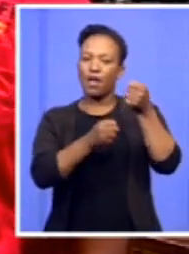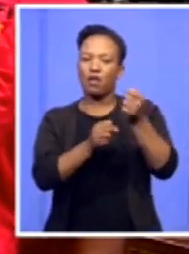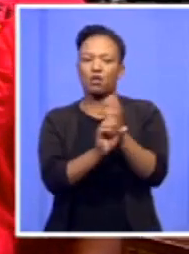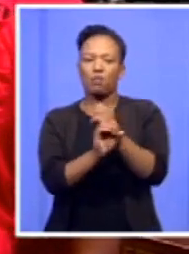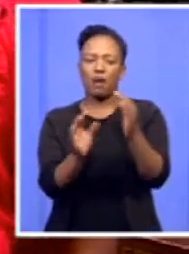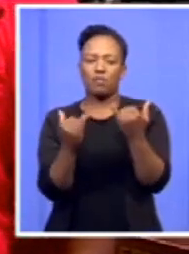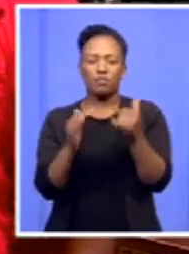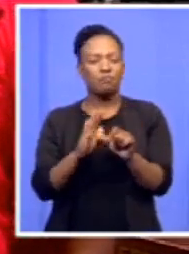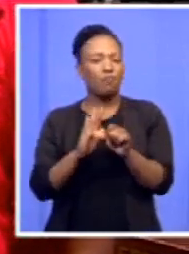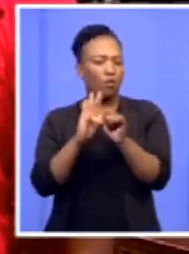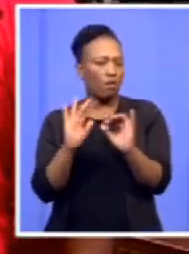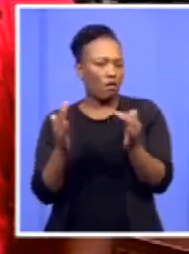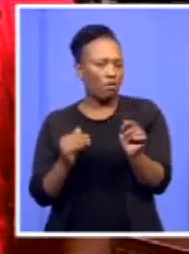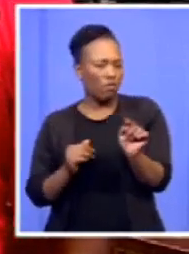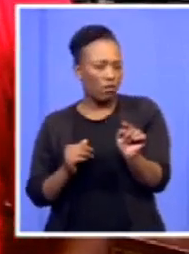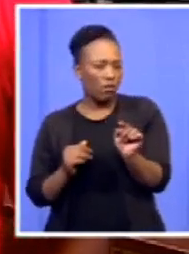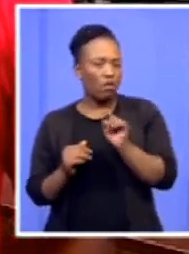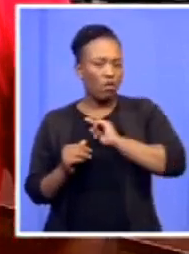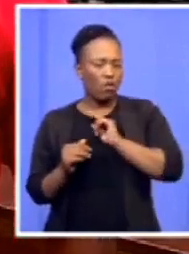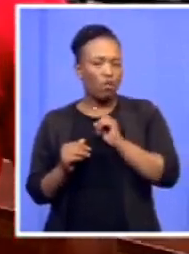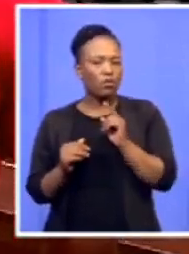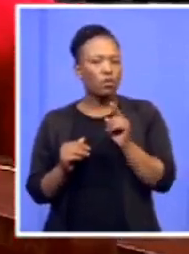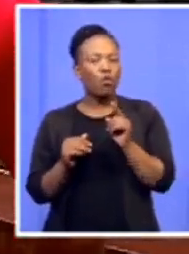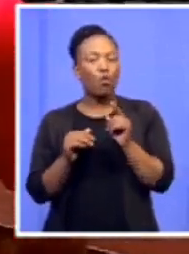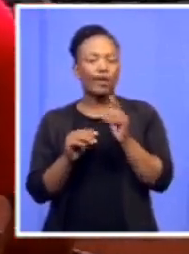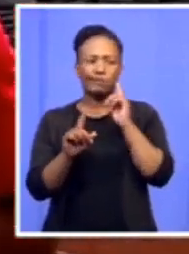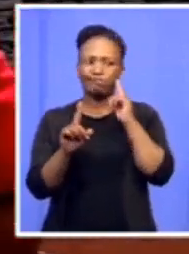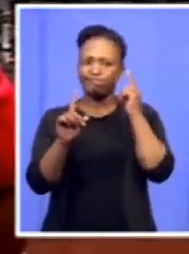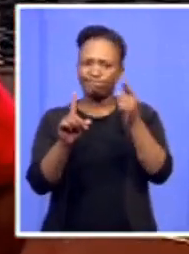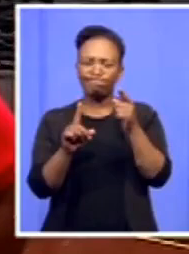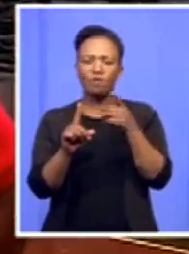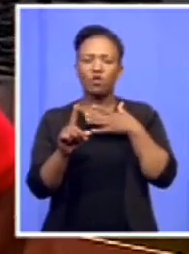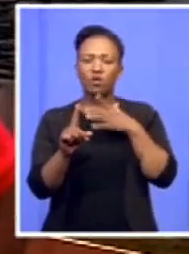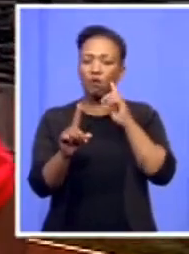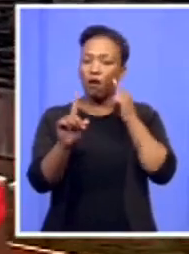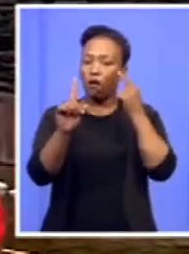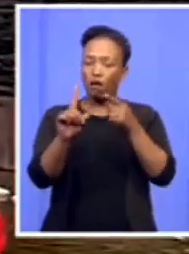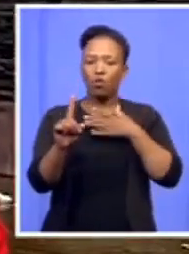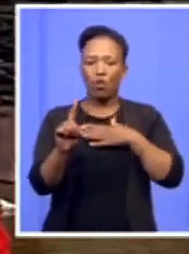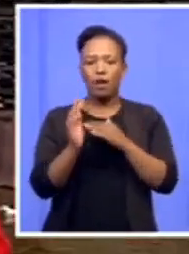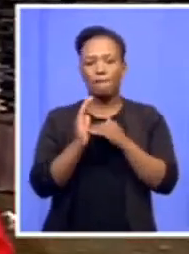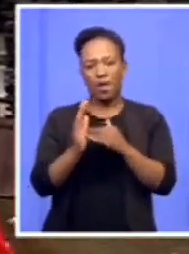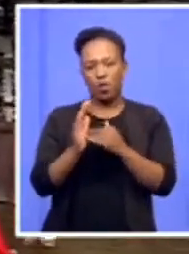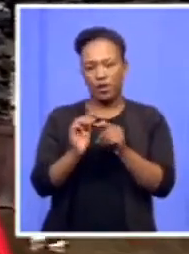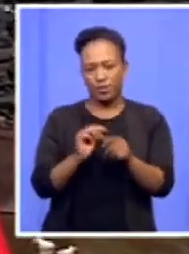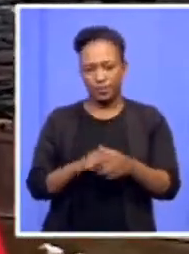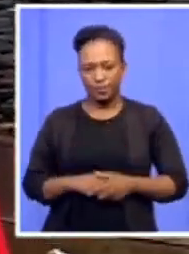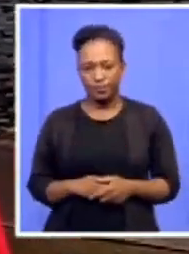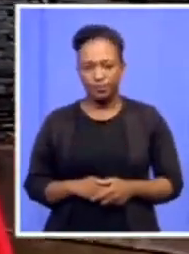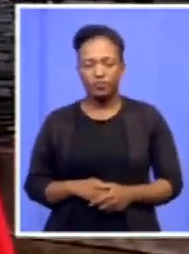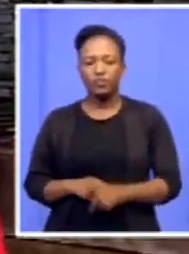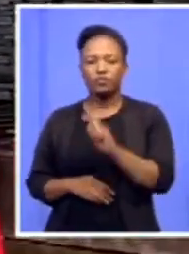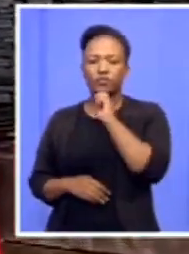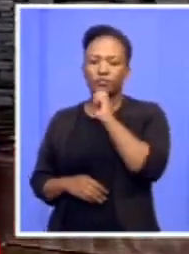be to actually reach those 1 billion targets? Greetings to the viewers at home. Yes, it's been a busy week, but it's